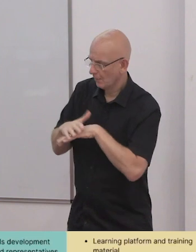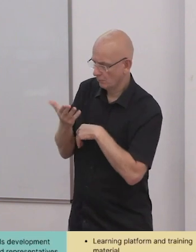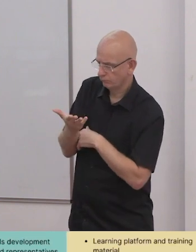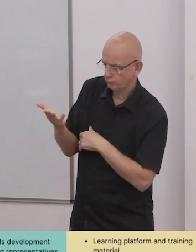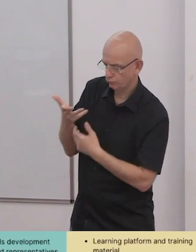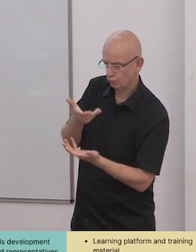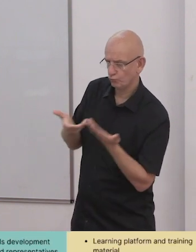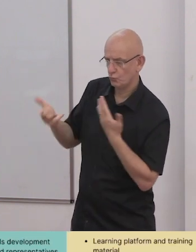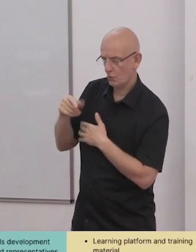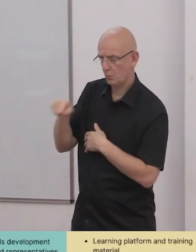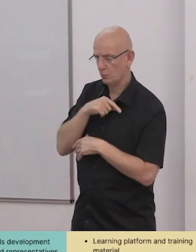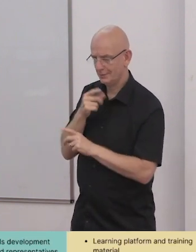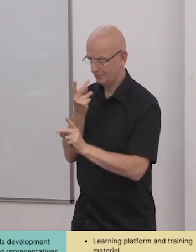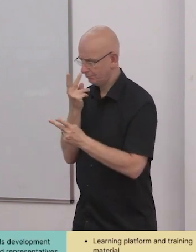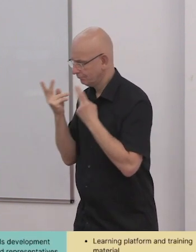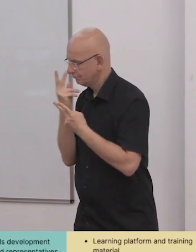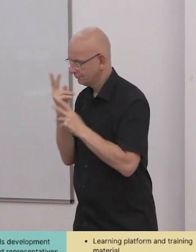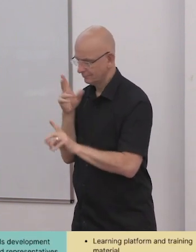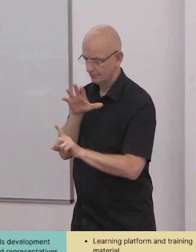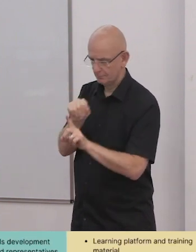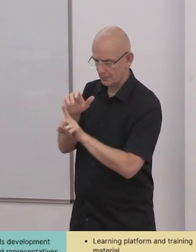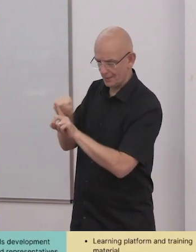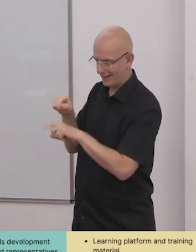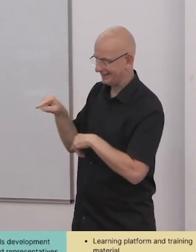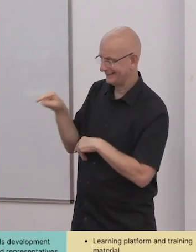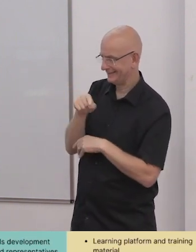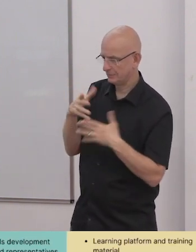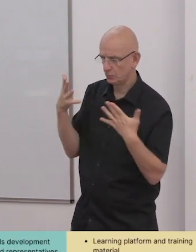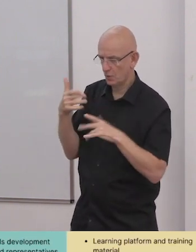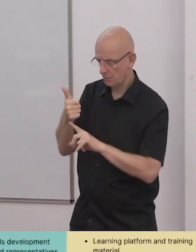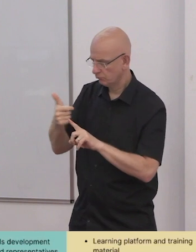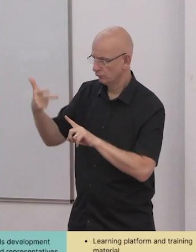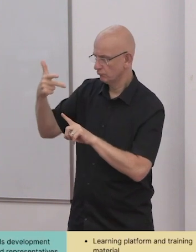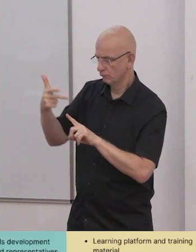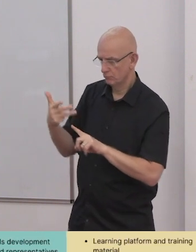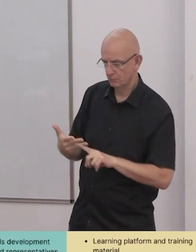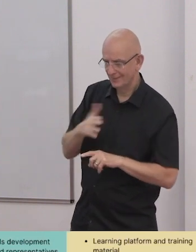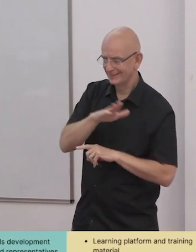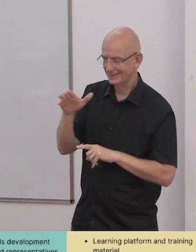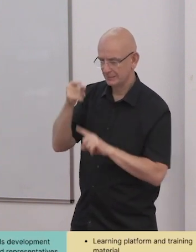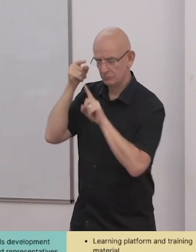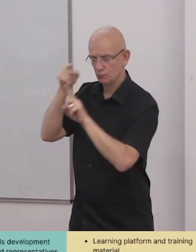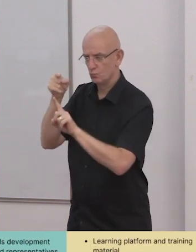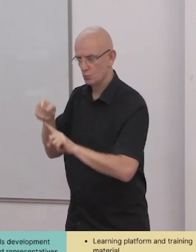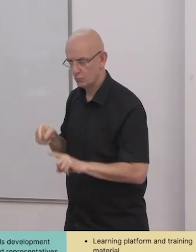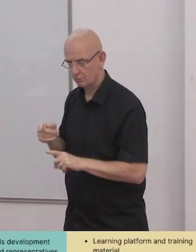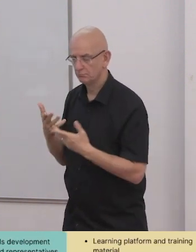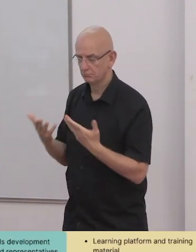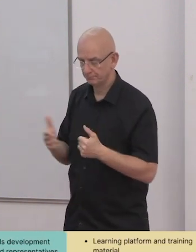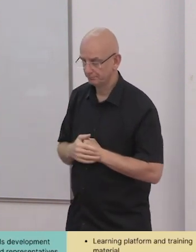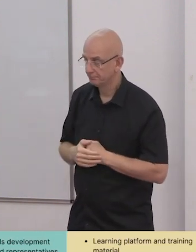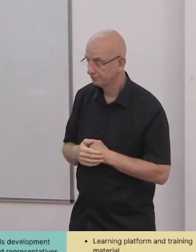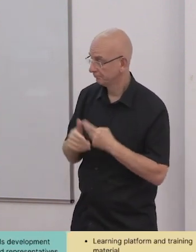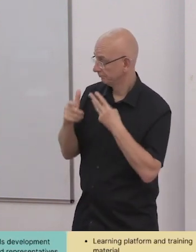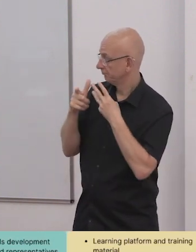advocacy goals. The third goal is to expand shared learning opportunities to support the